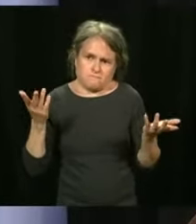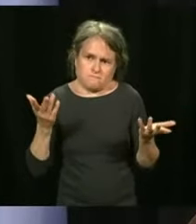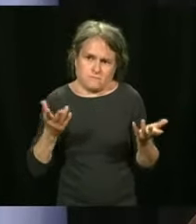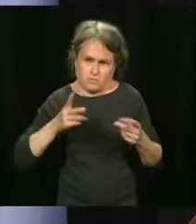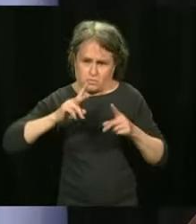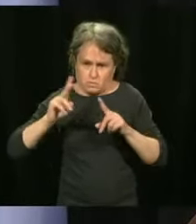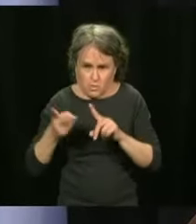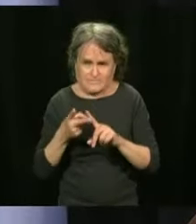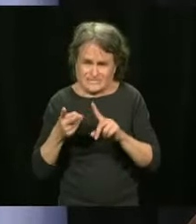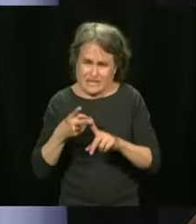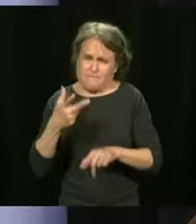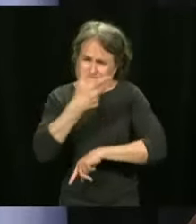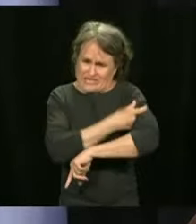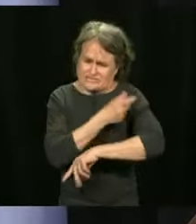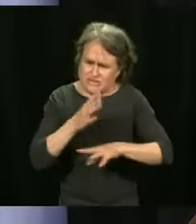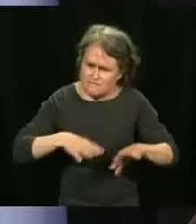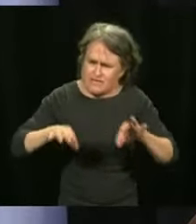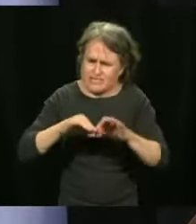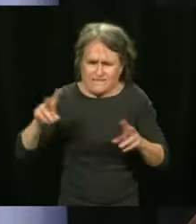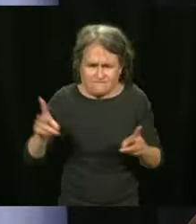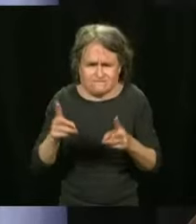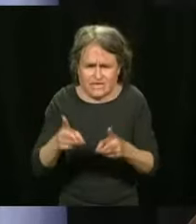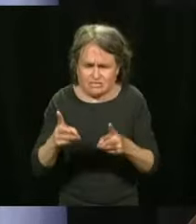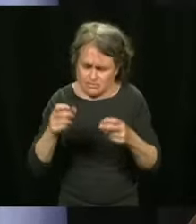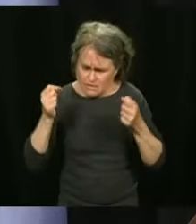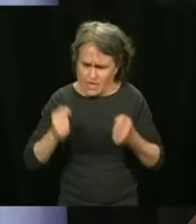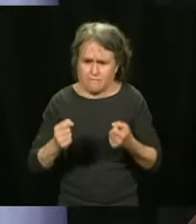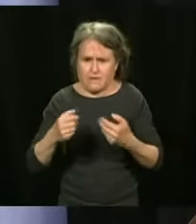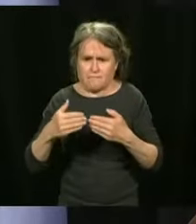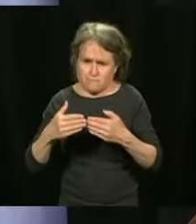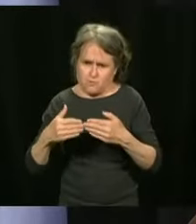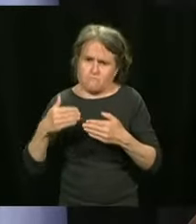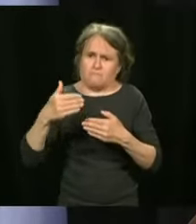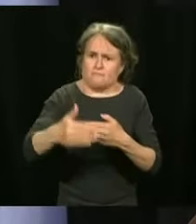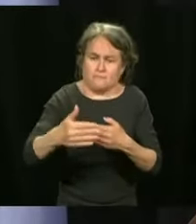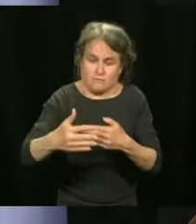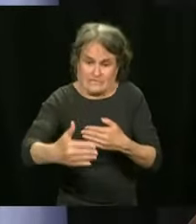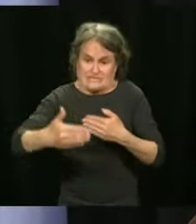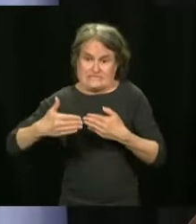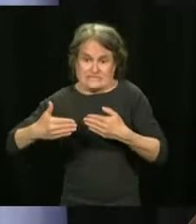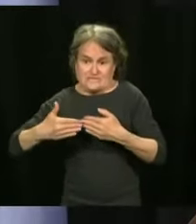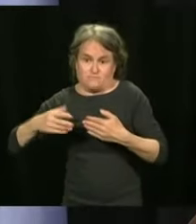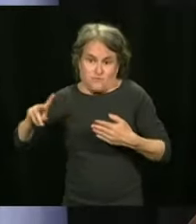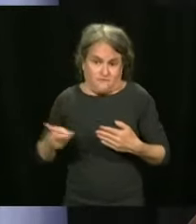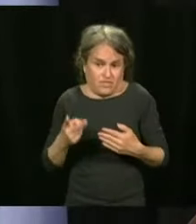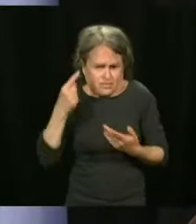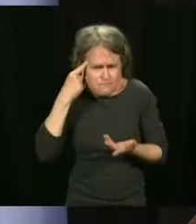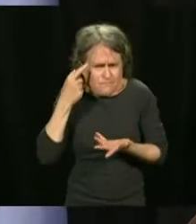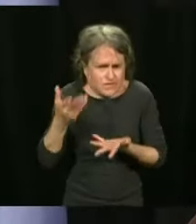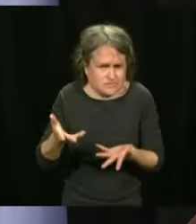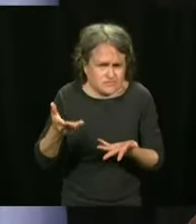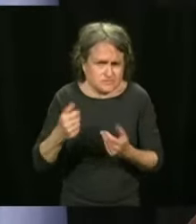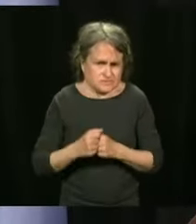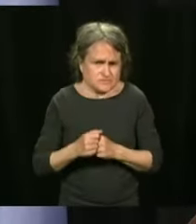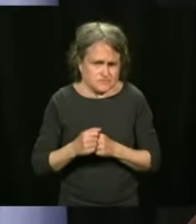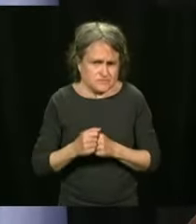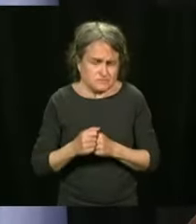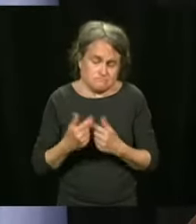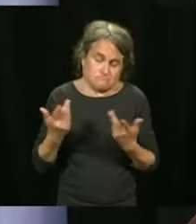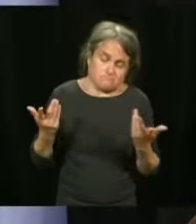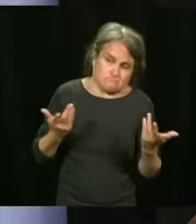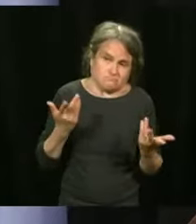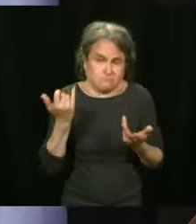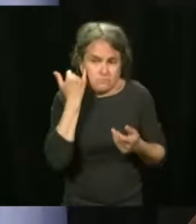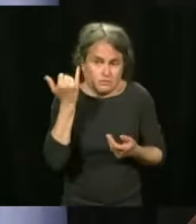will we offer that second dose earlier than expected? I understand that we've already talked about this. But do we have a better